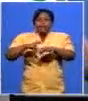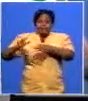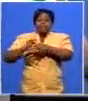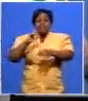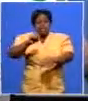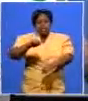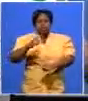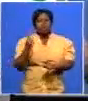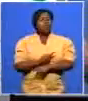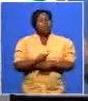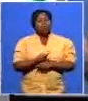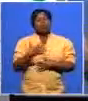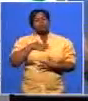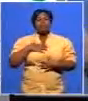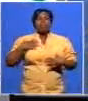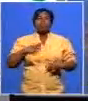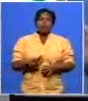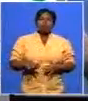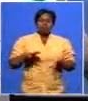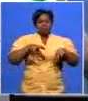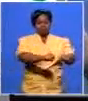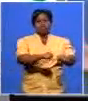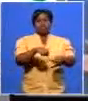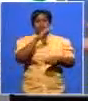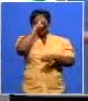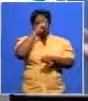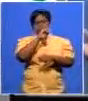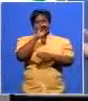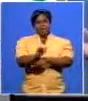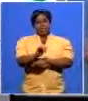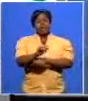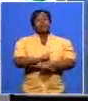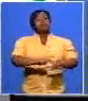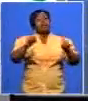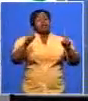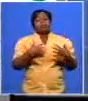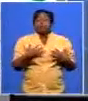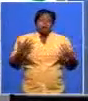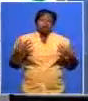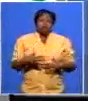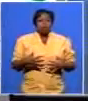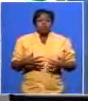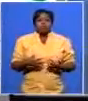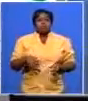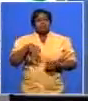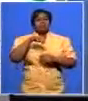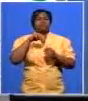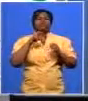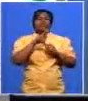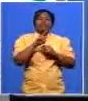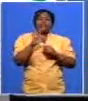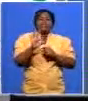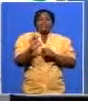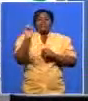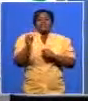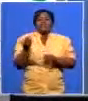spoke about winning nelson mandela on a coalition always what amazed me was that we pulled up from 23 percent in the last local